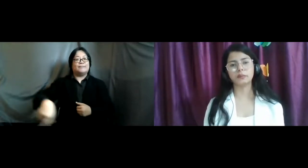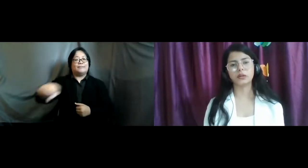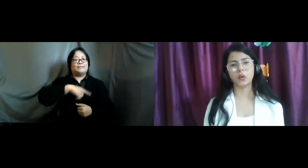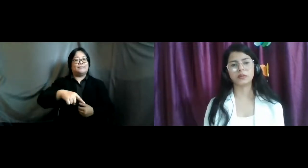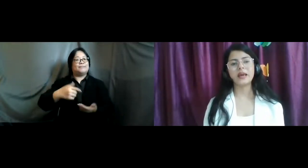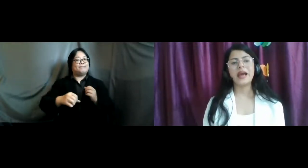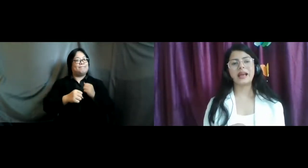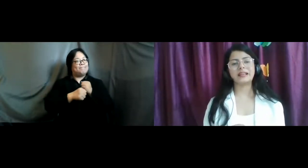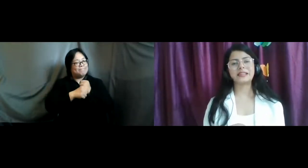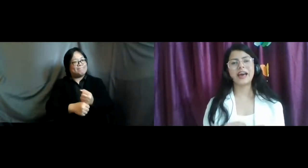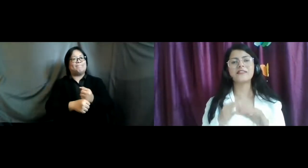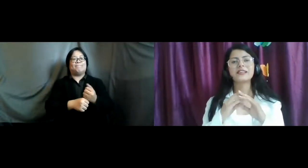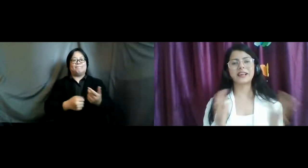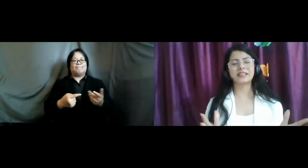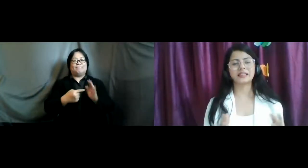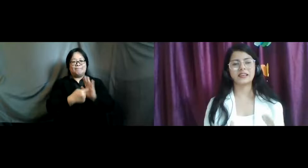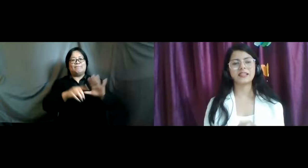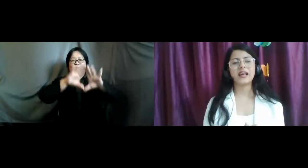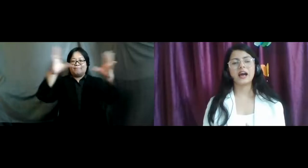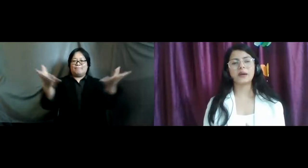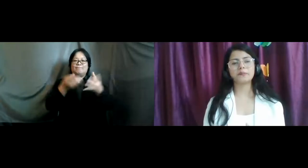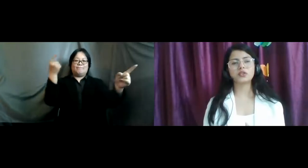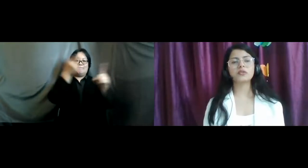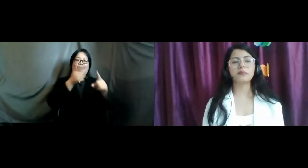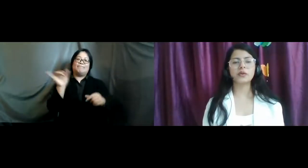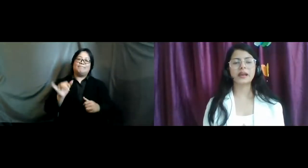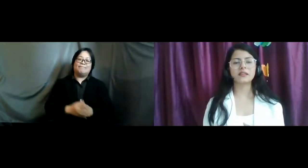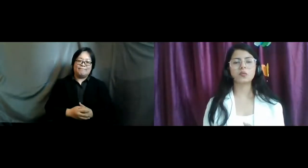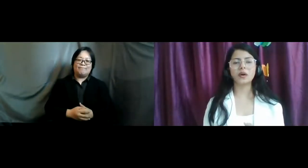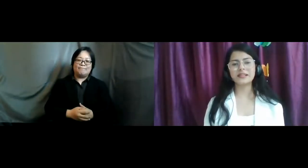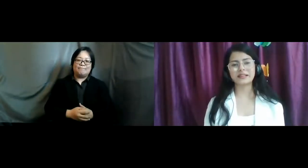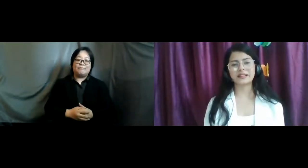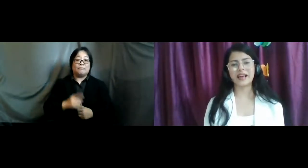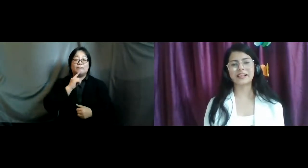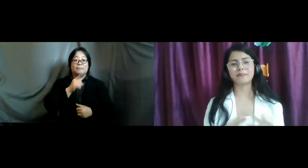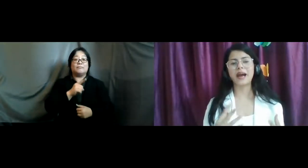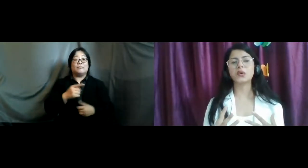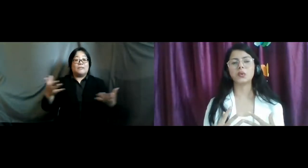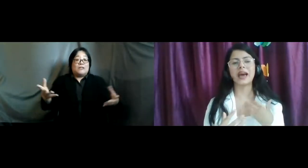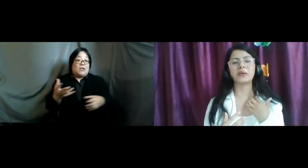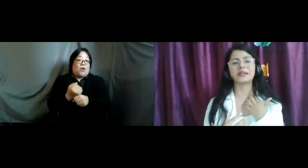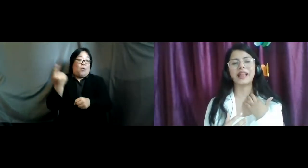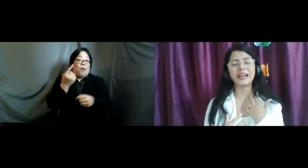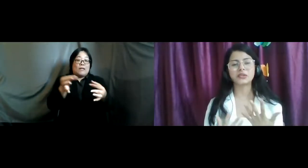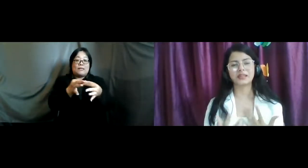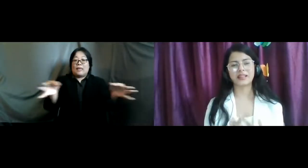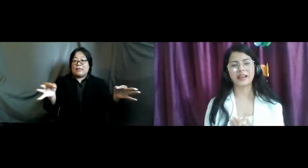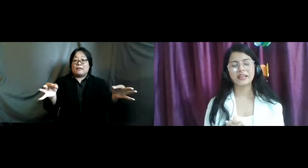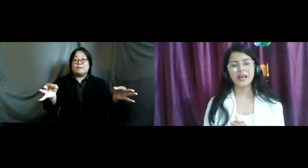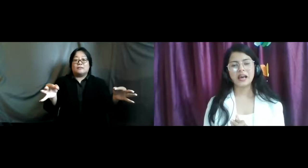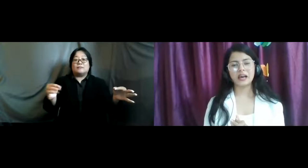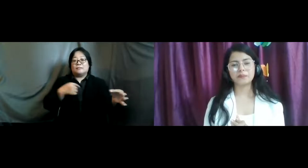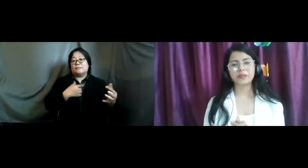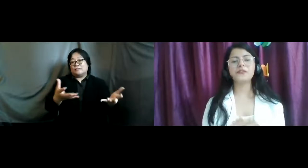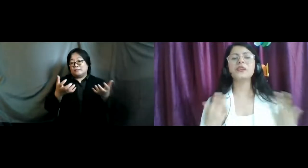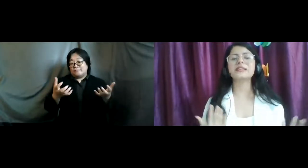and global goals and having said this um to summarize in one sentence as my quote i would like to say that